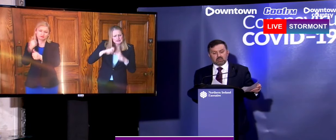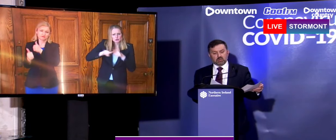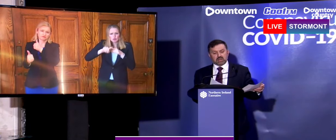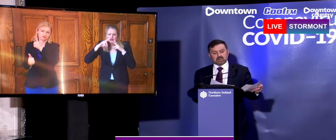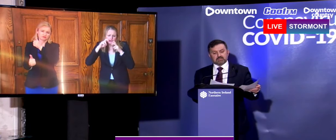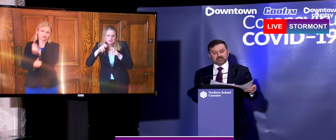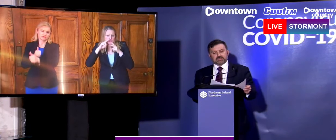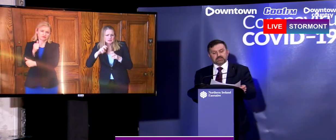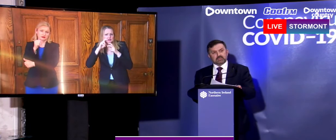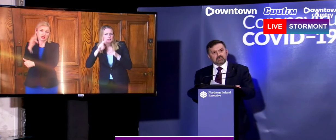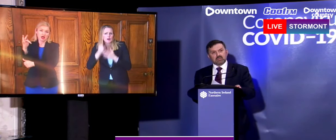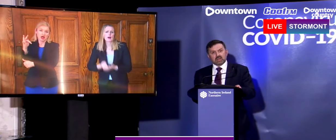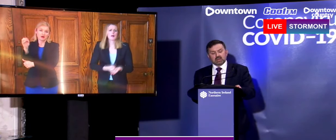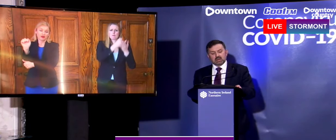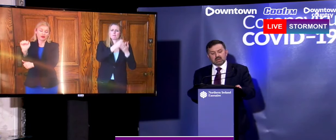in the coming weeks.